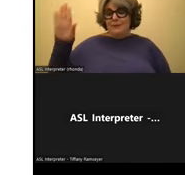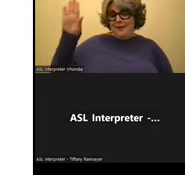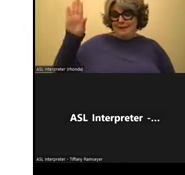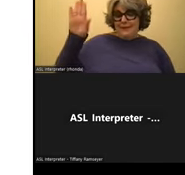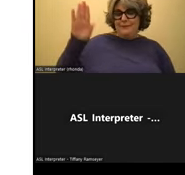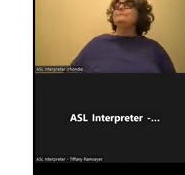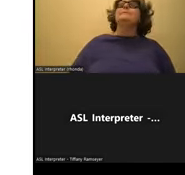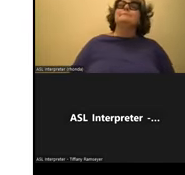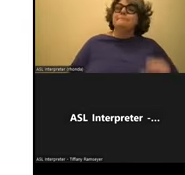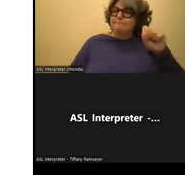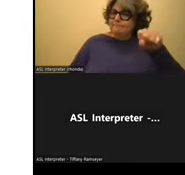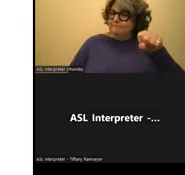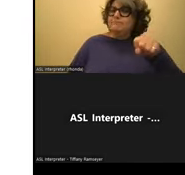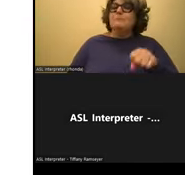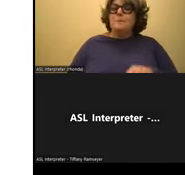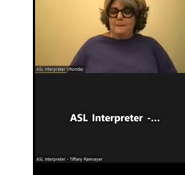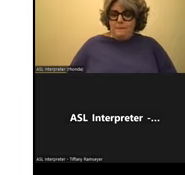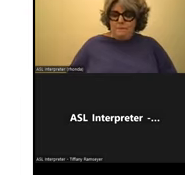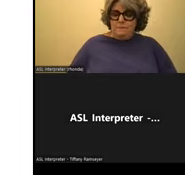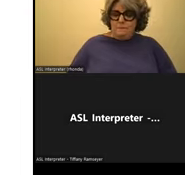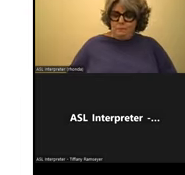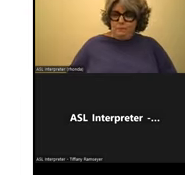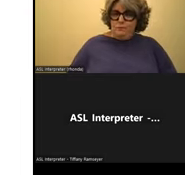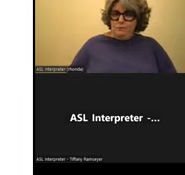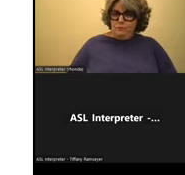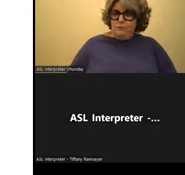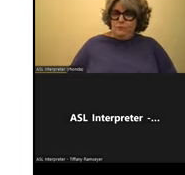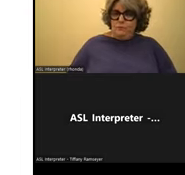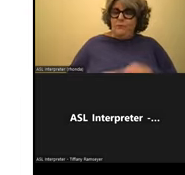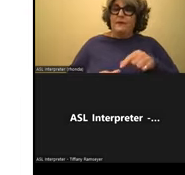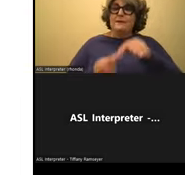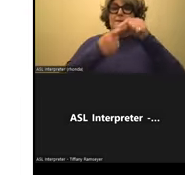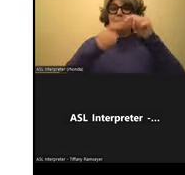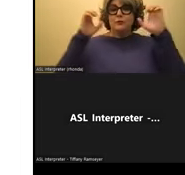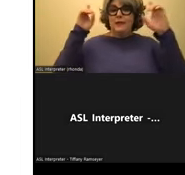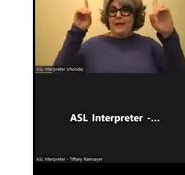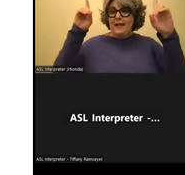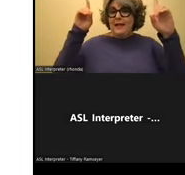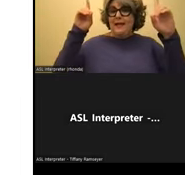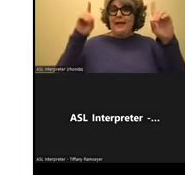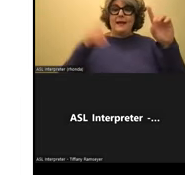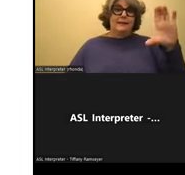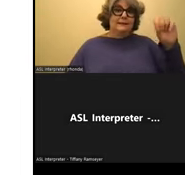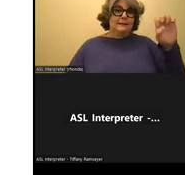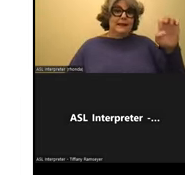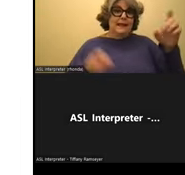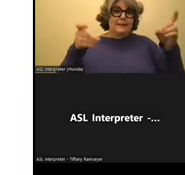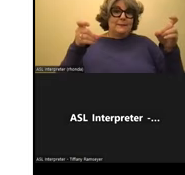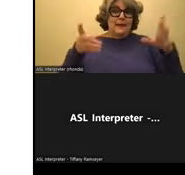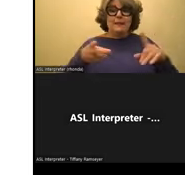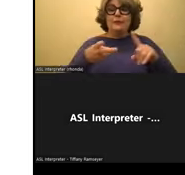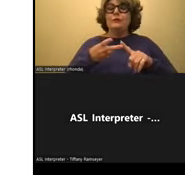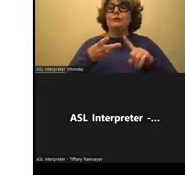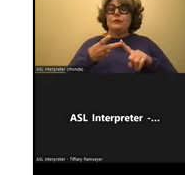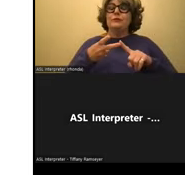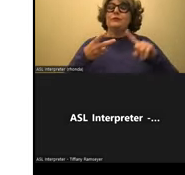Yeah, I just for for the special education case managers or AT specialists out there